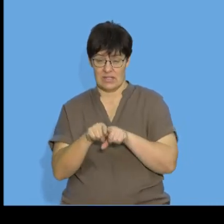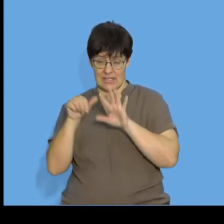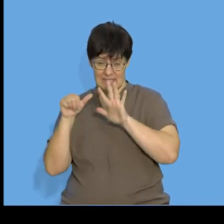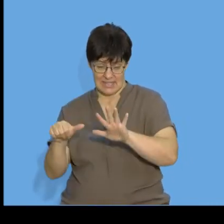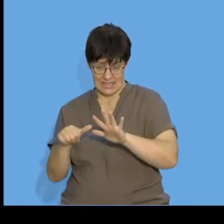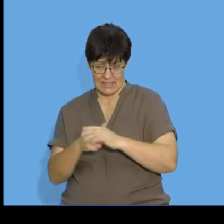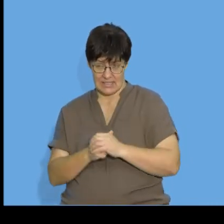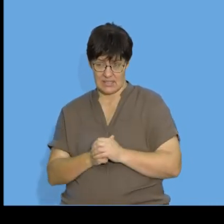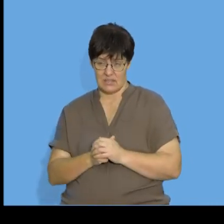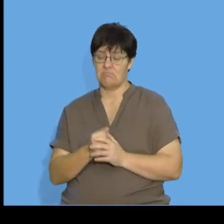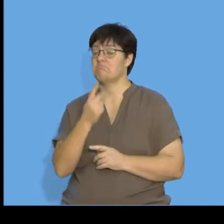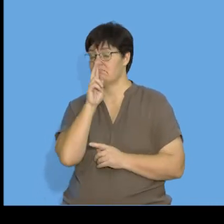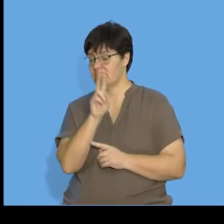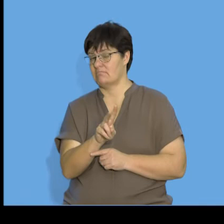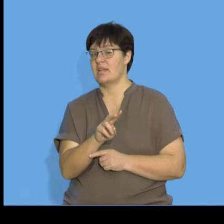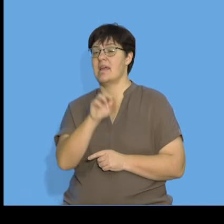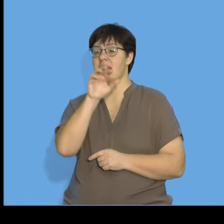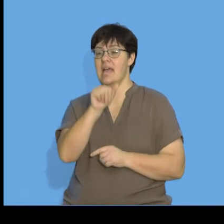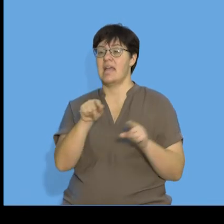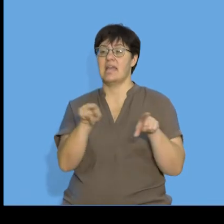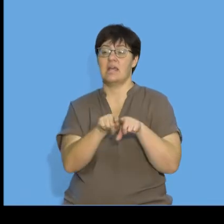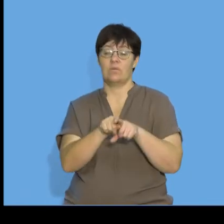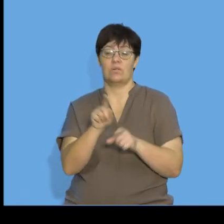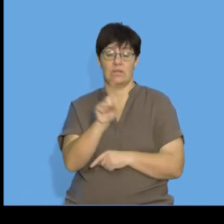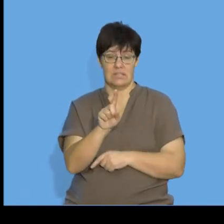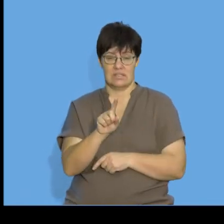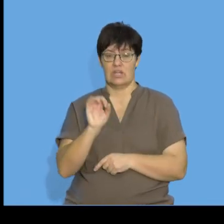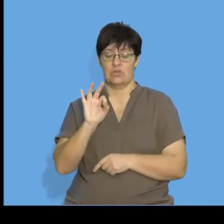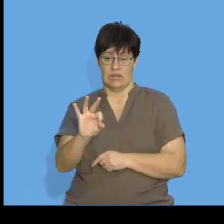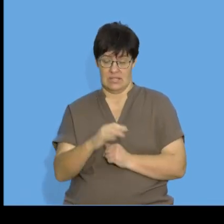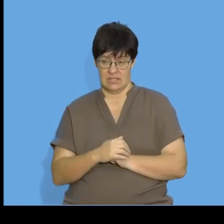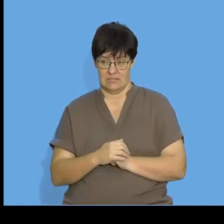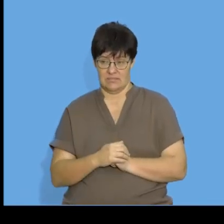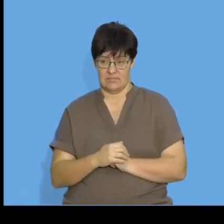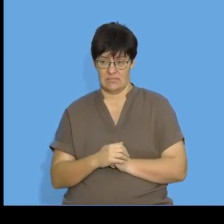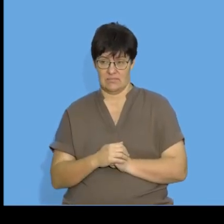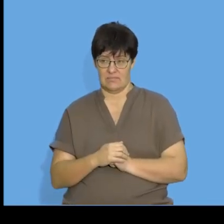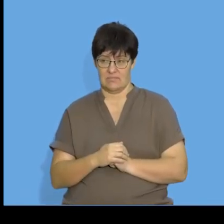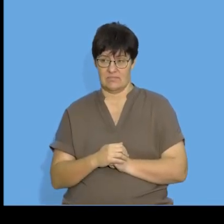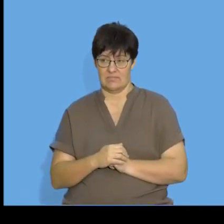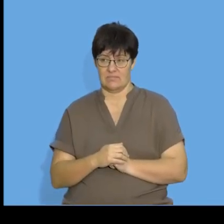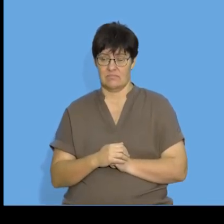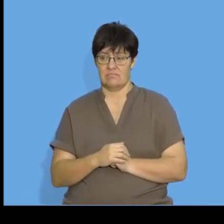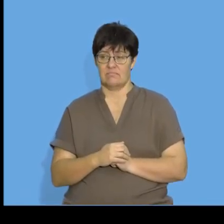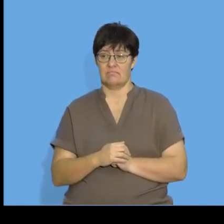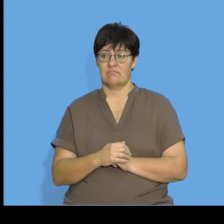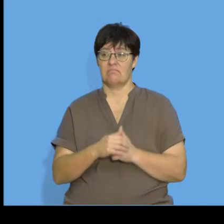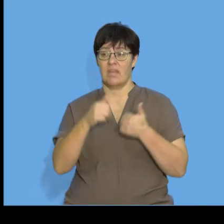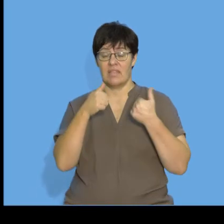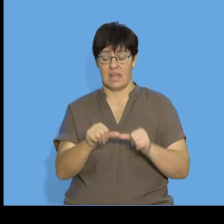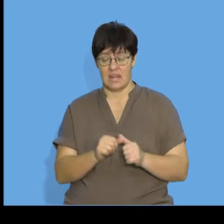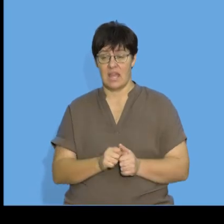second difference of 6 we can see that a will be equal to 3 I then said that